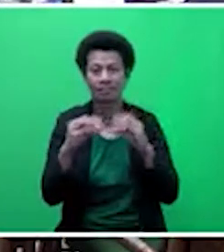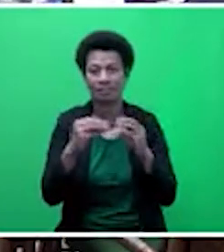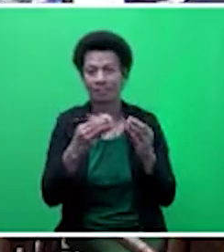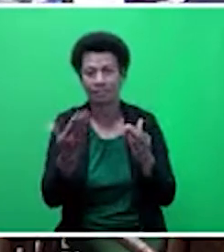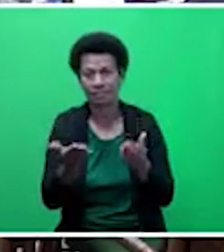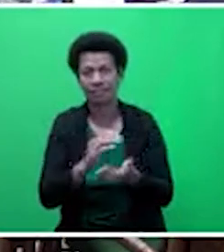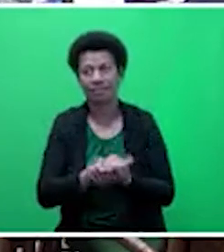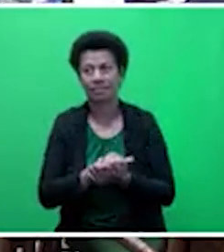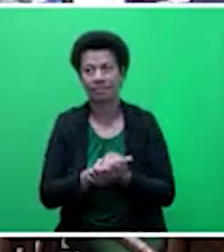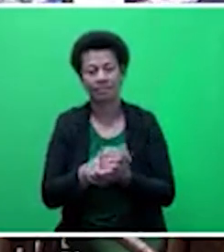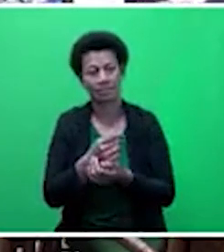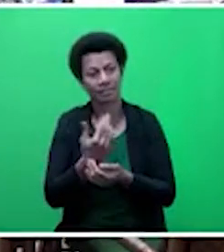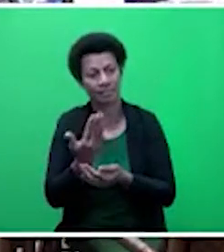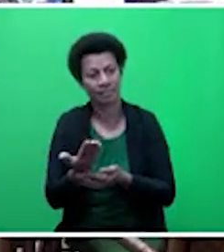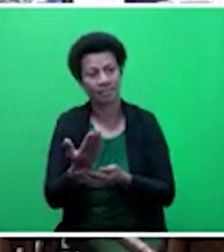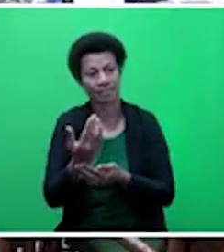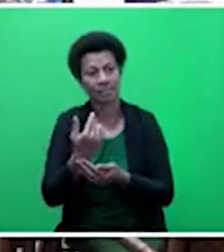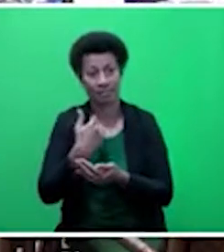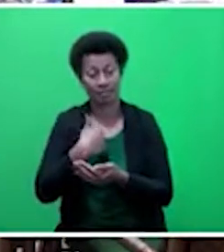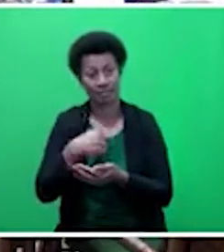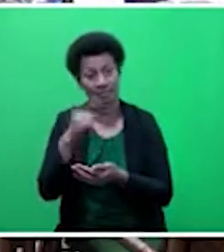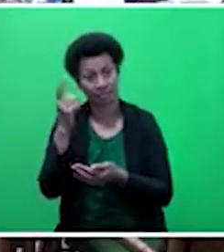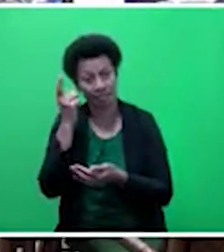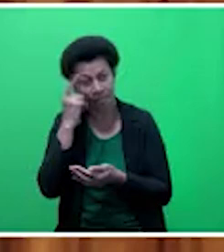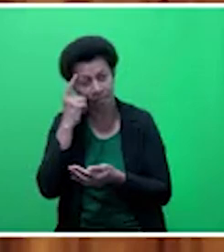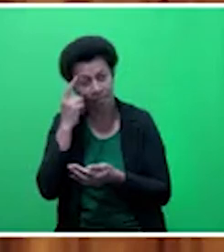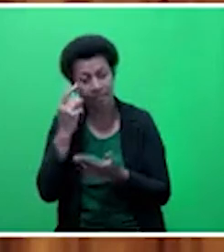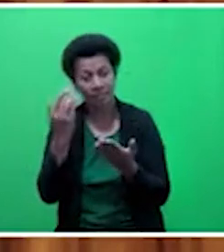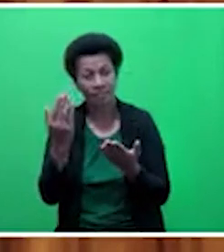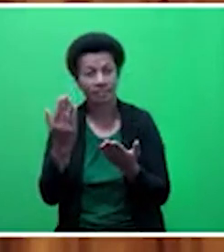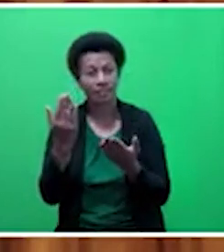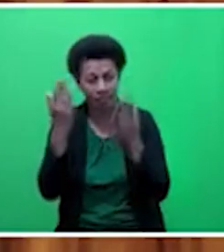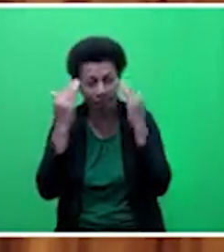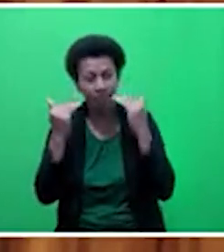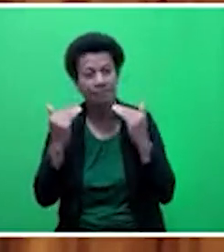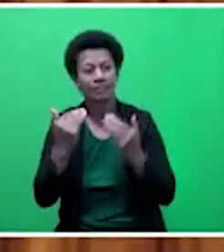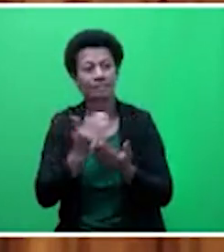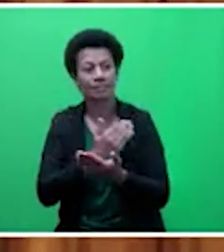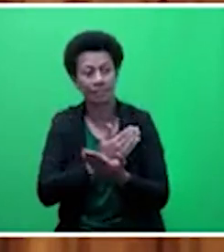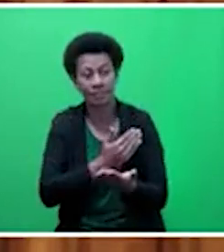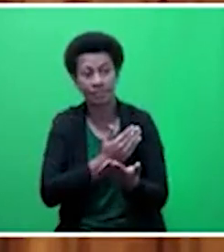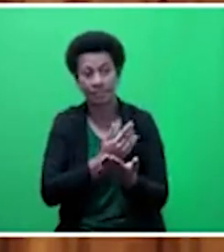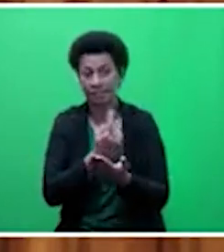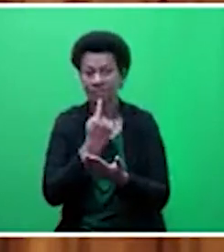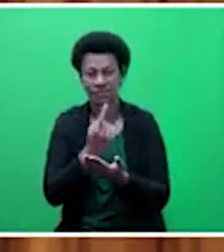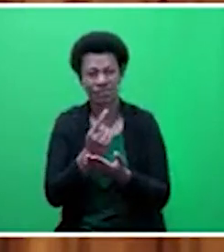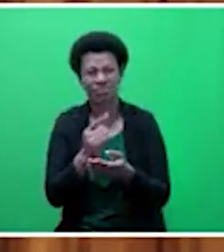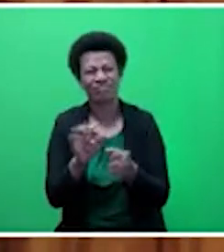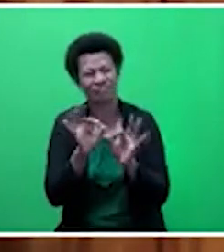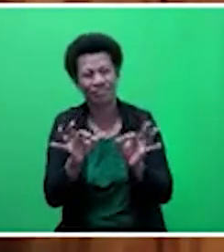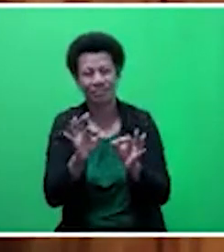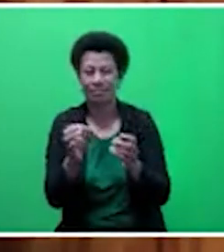I think, Mr. Speaker, the Attorney General borders on irrelevance and